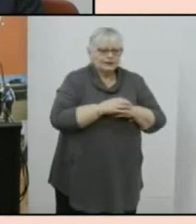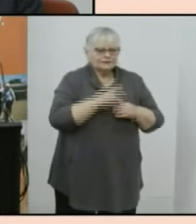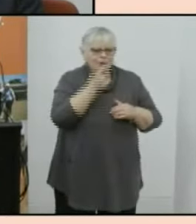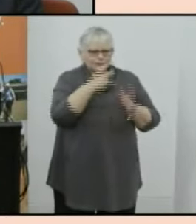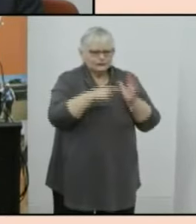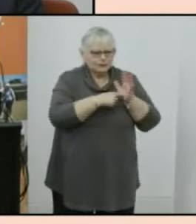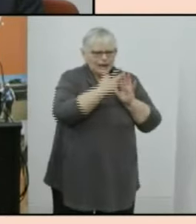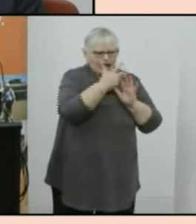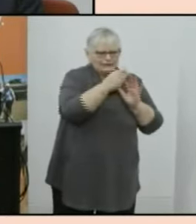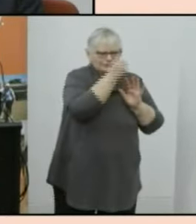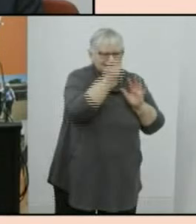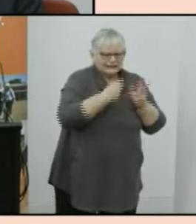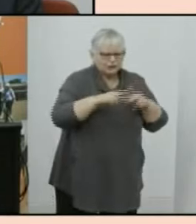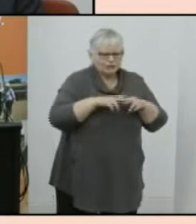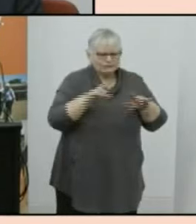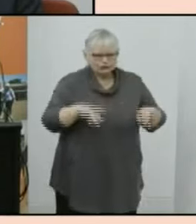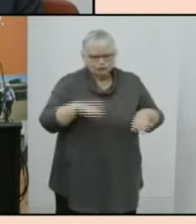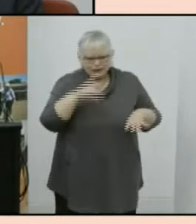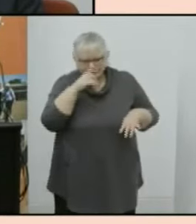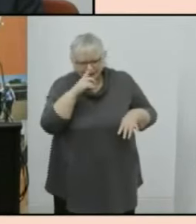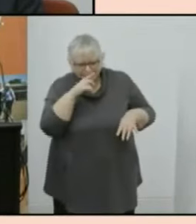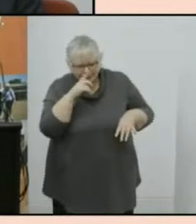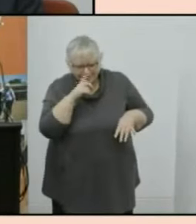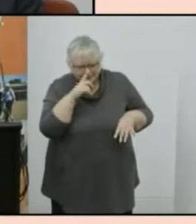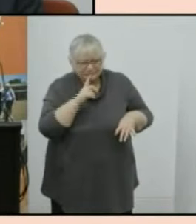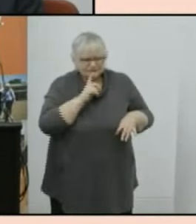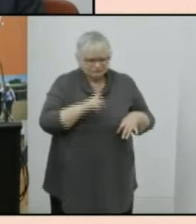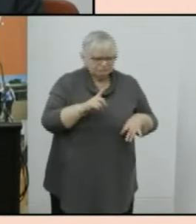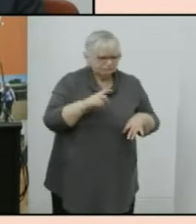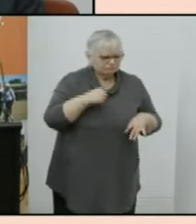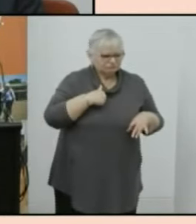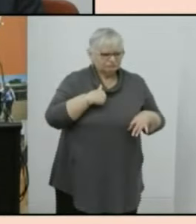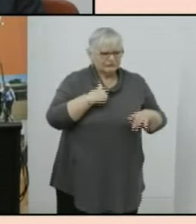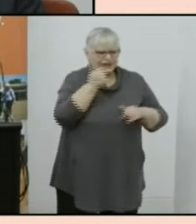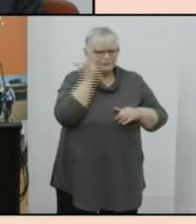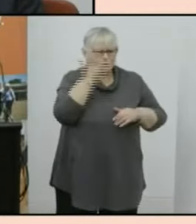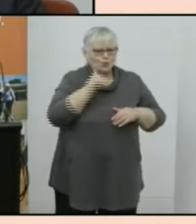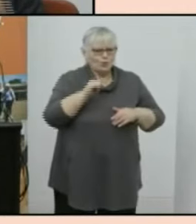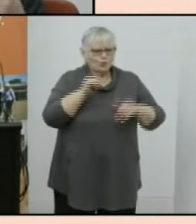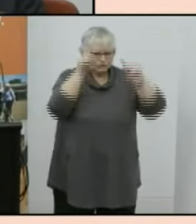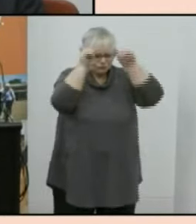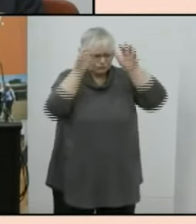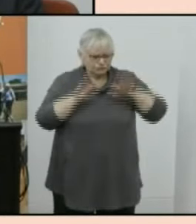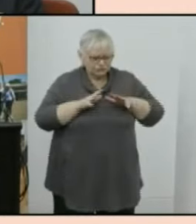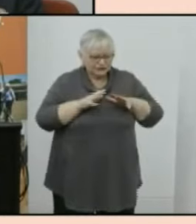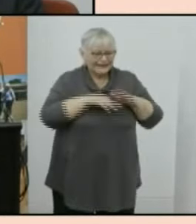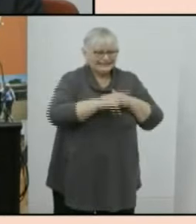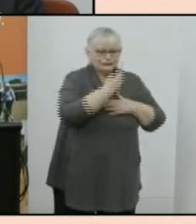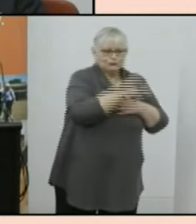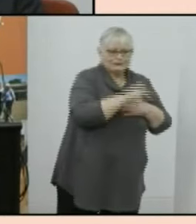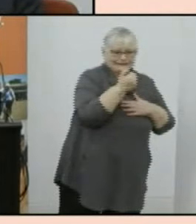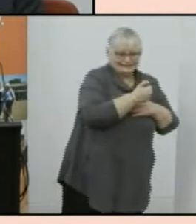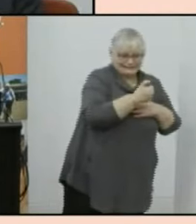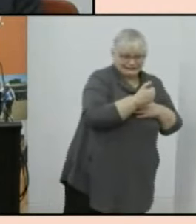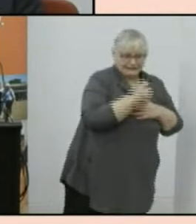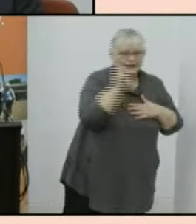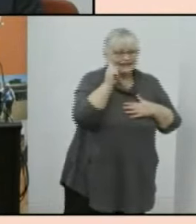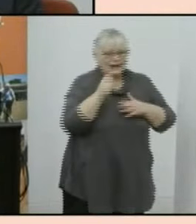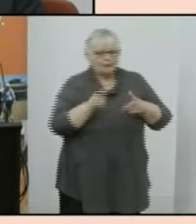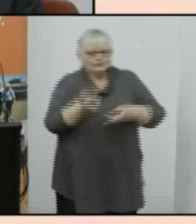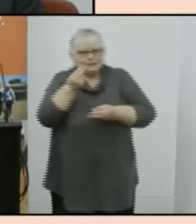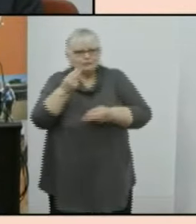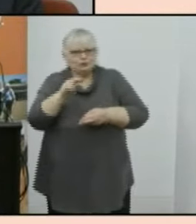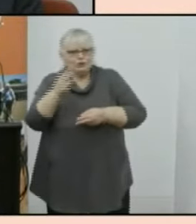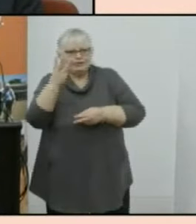2.8 percent of the Australian population identified as Aboriginal and Torres Strait Islanders in 2016 and that's up to 3.2 percent